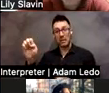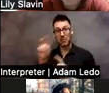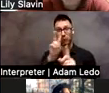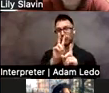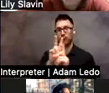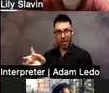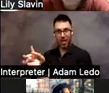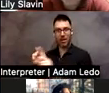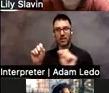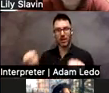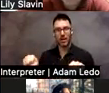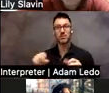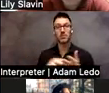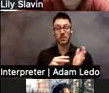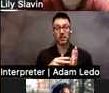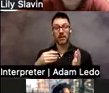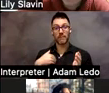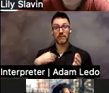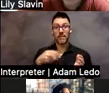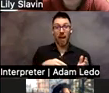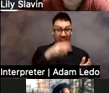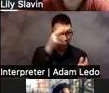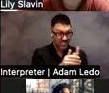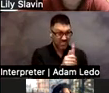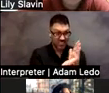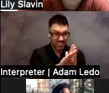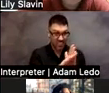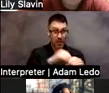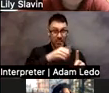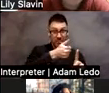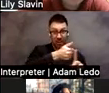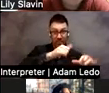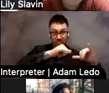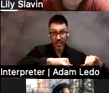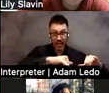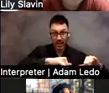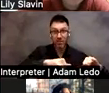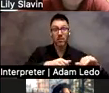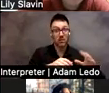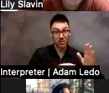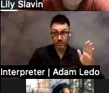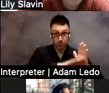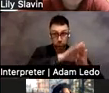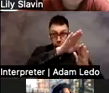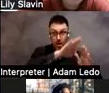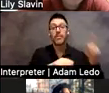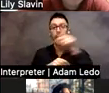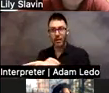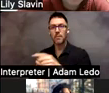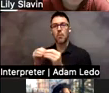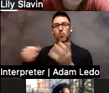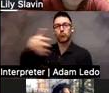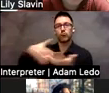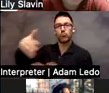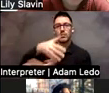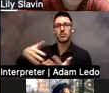in self-contained class, and then they get more socialization in the general PE class. And I can't tell you how much I appreciate